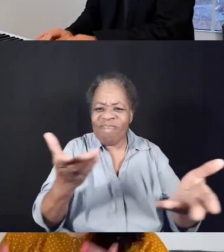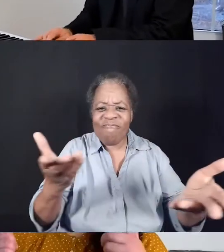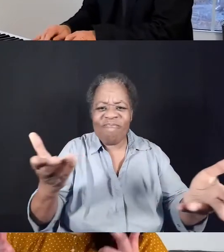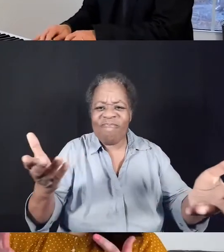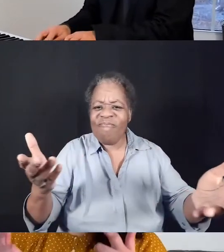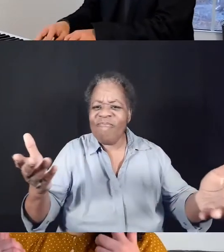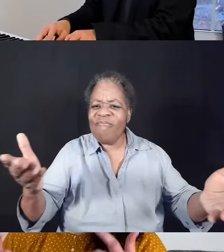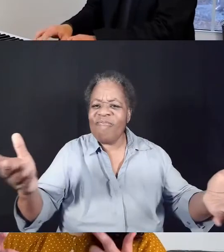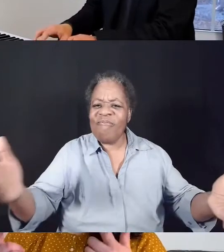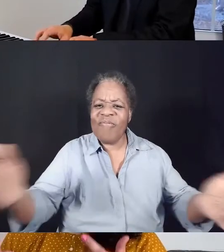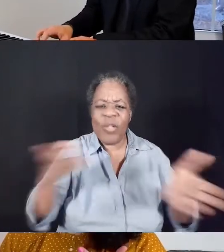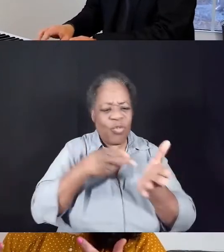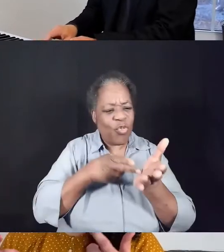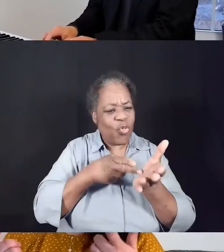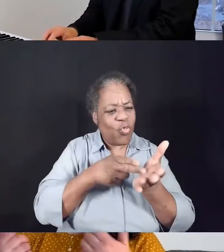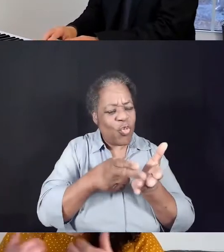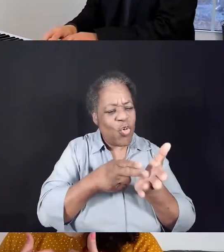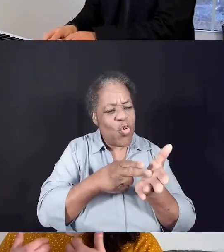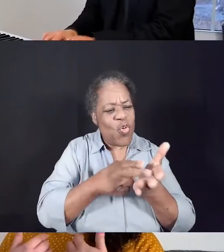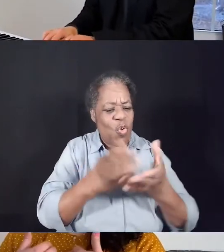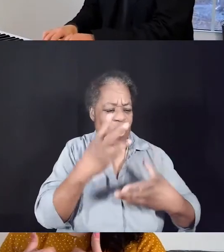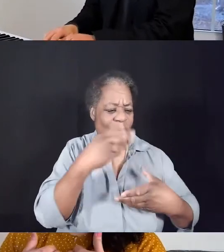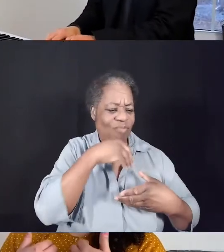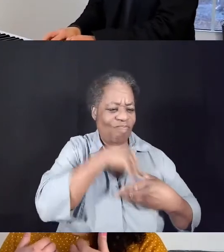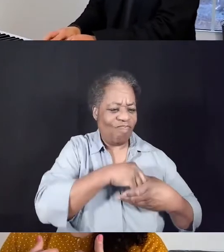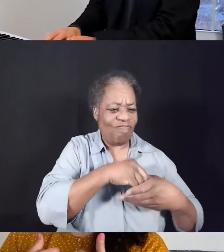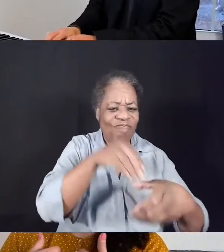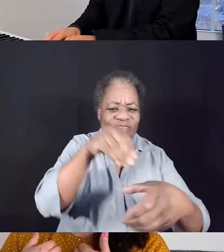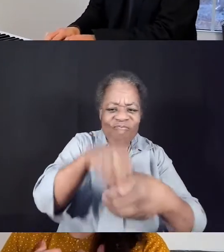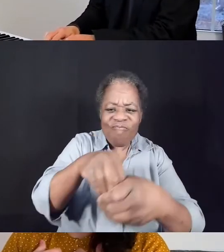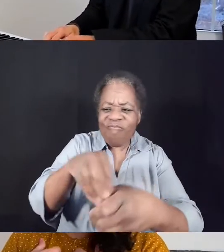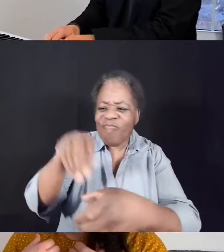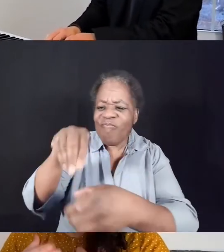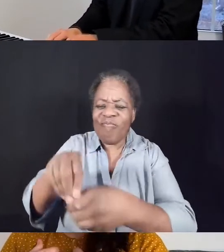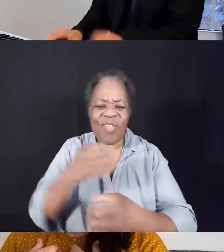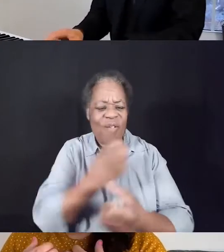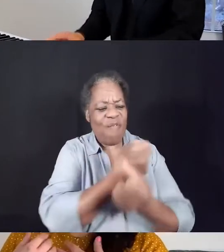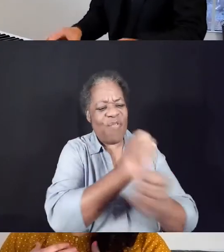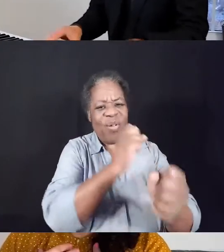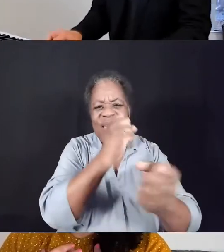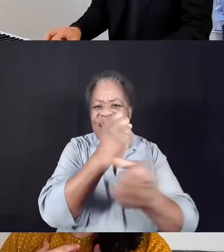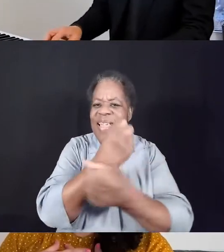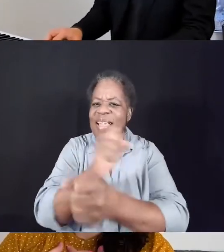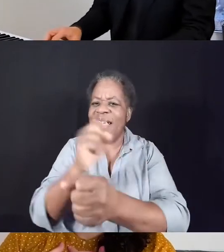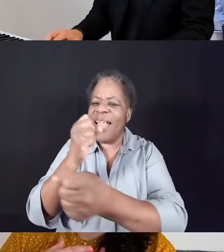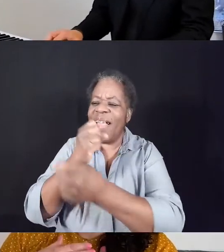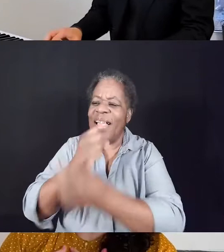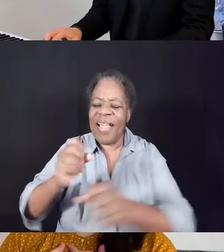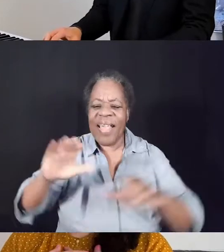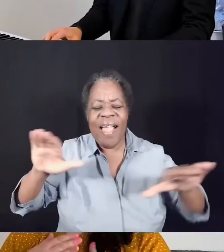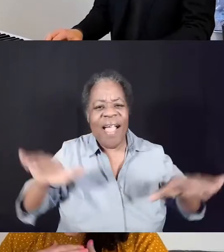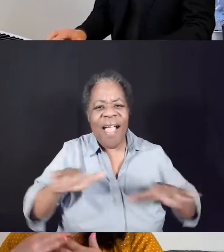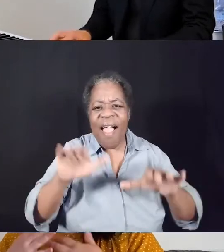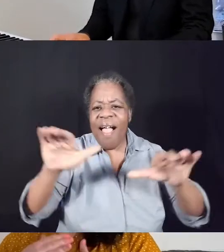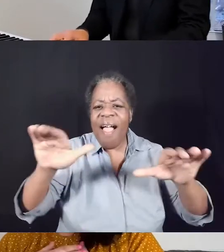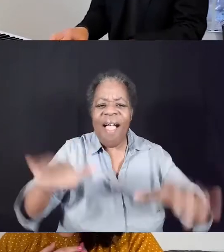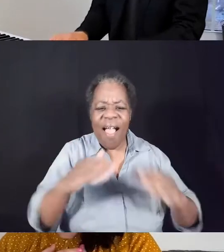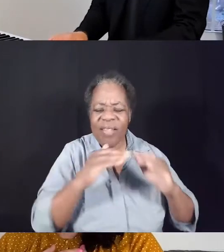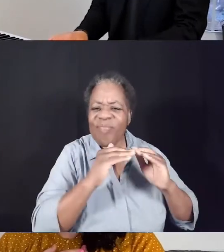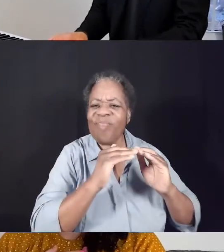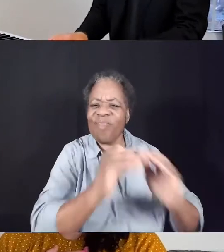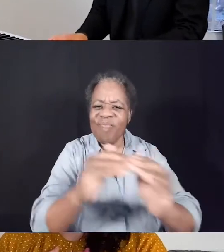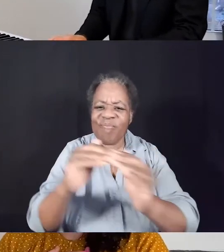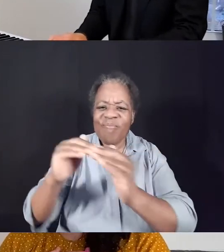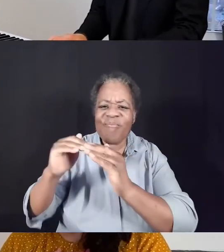the truth will set us free, act justly, love